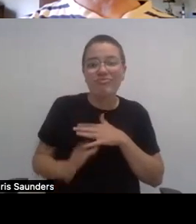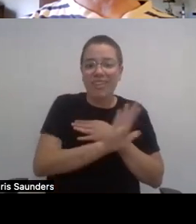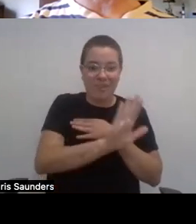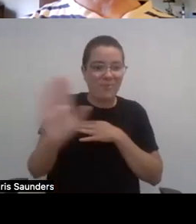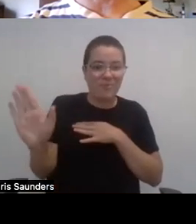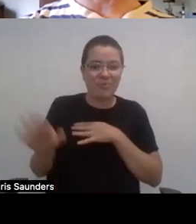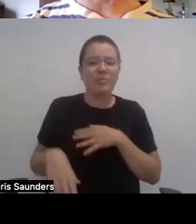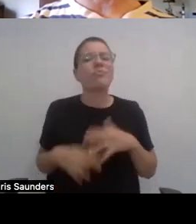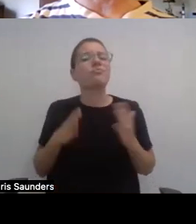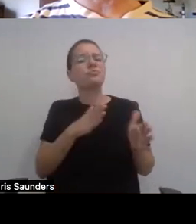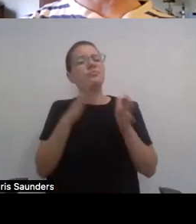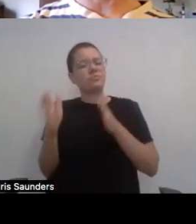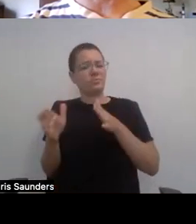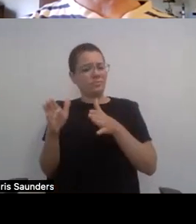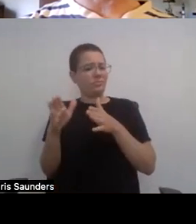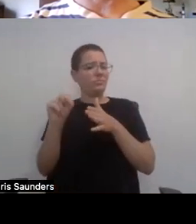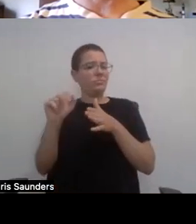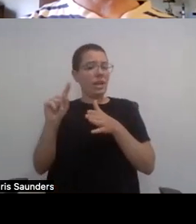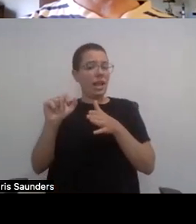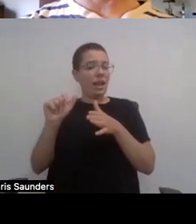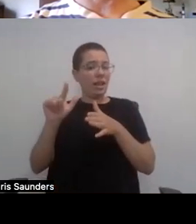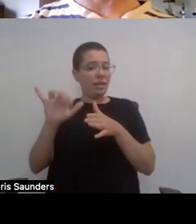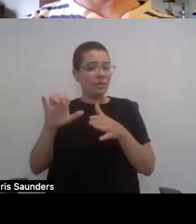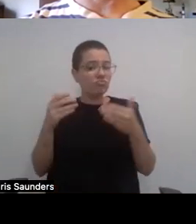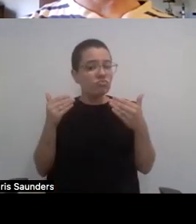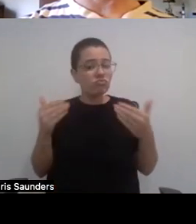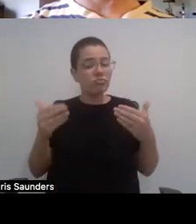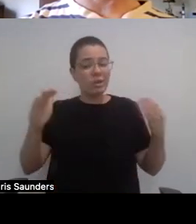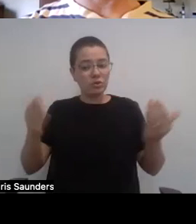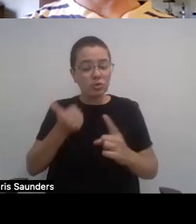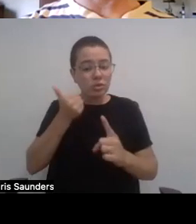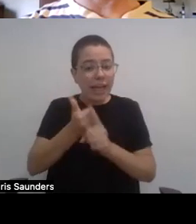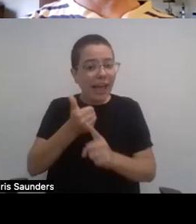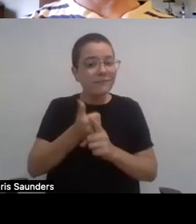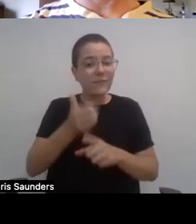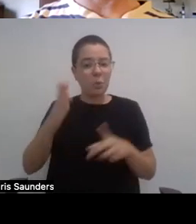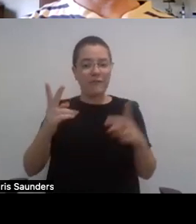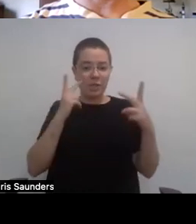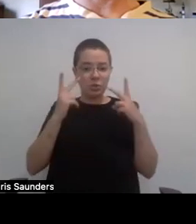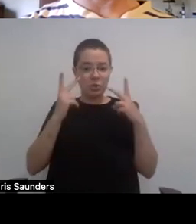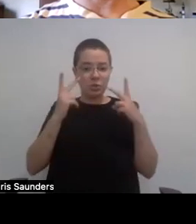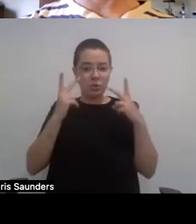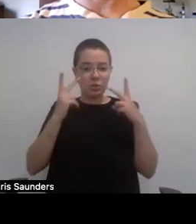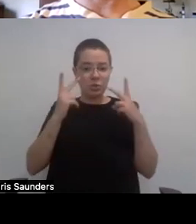Natalie, I would love to go to you next. If you don't mind giving us an introduction and your visual description, please.